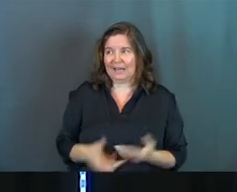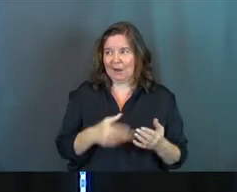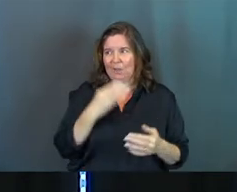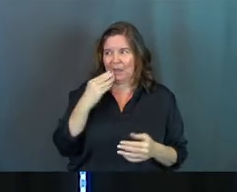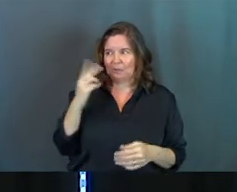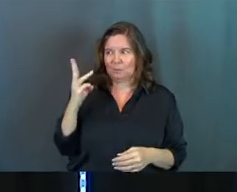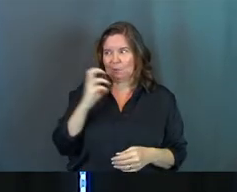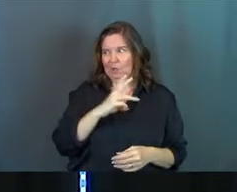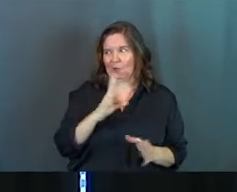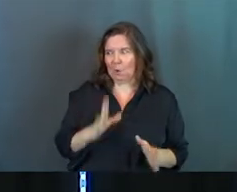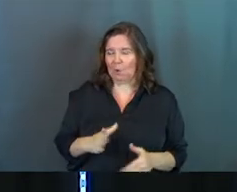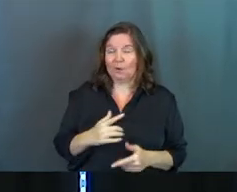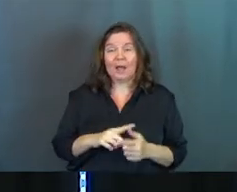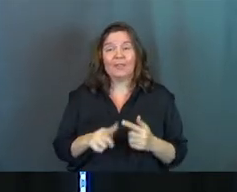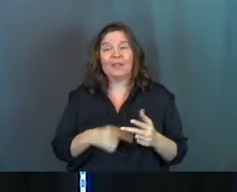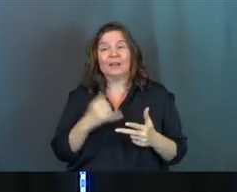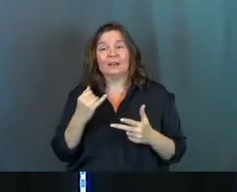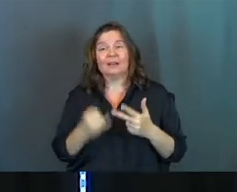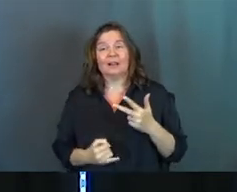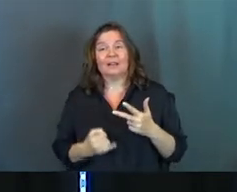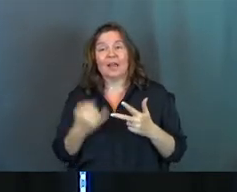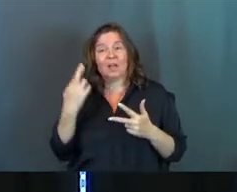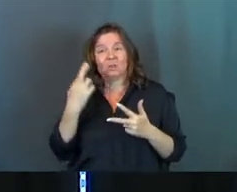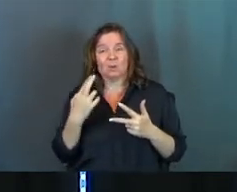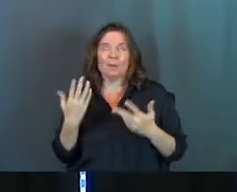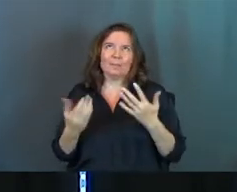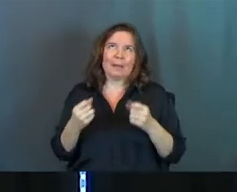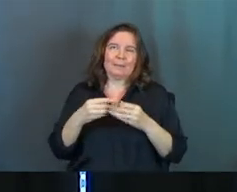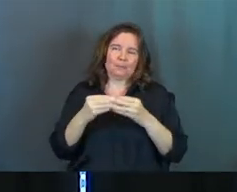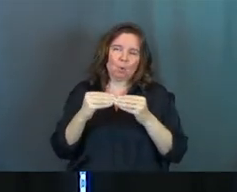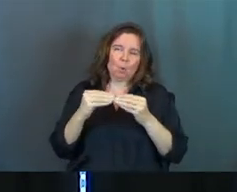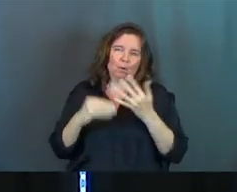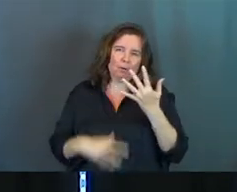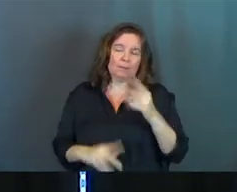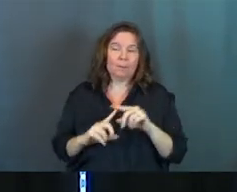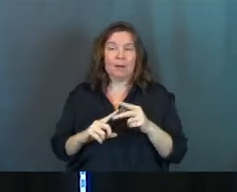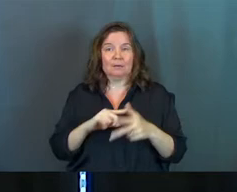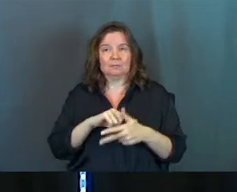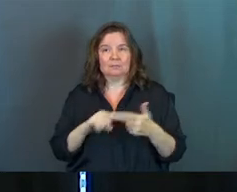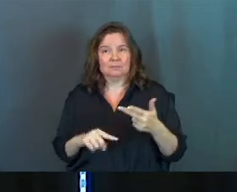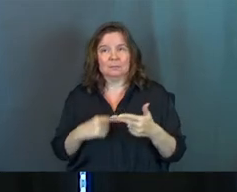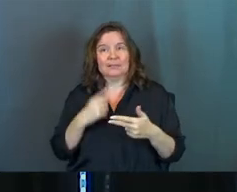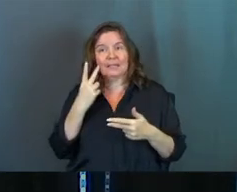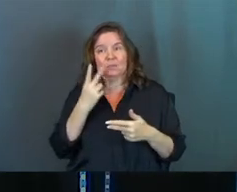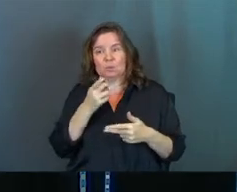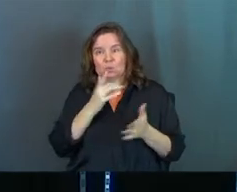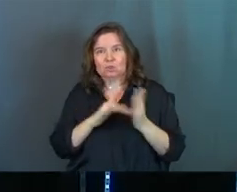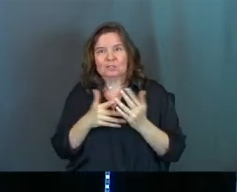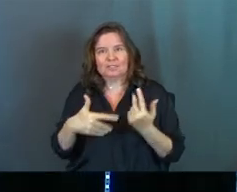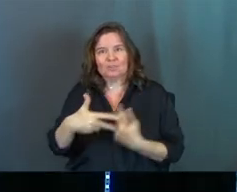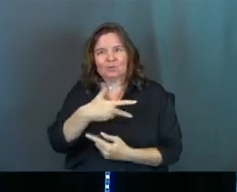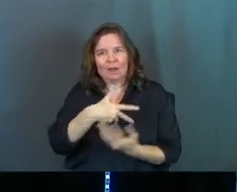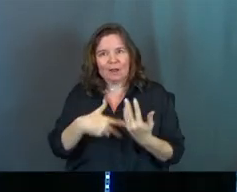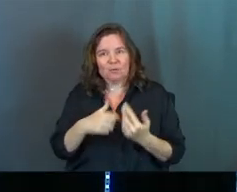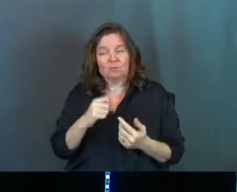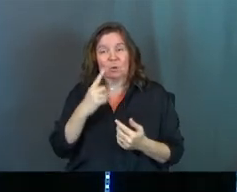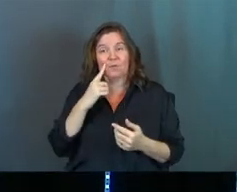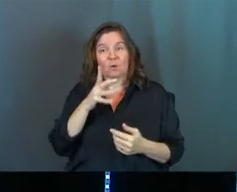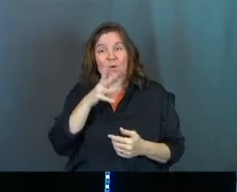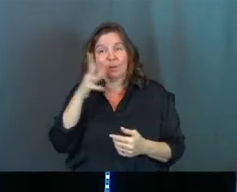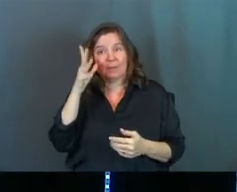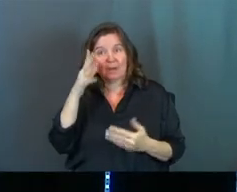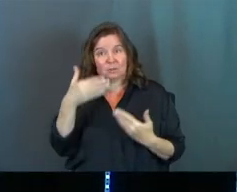the house, weirdo. And then the last potential reason, or one of this, probably a lot more, is they see who Jesus is around. So for